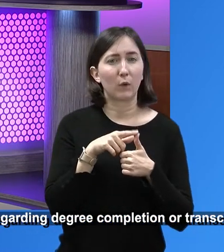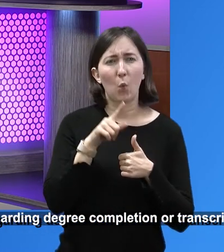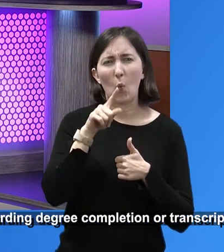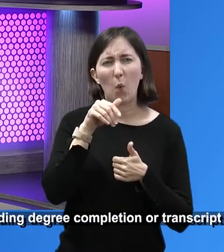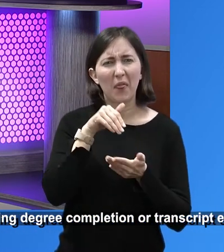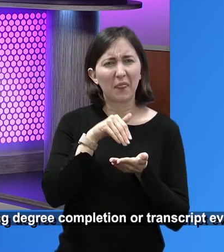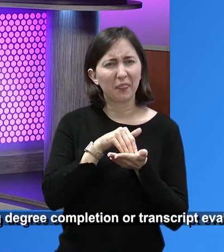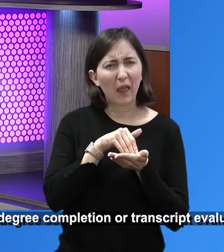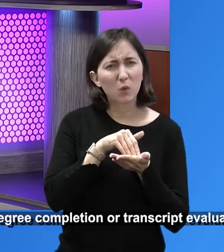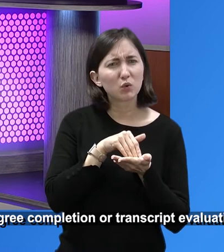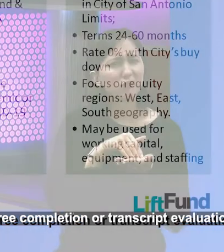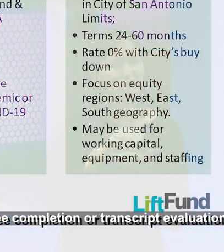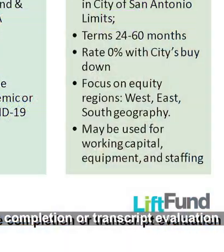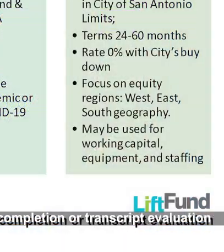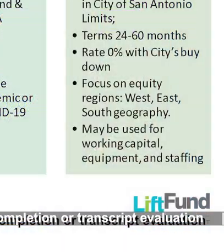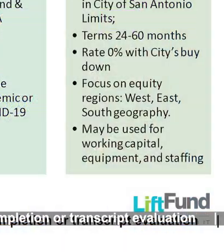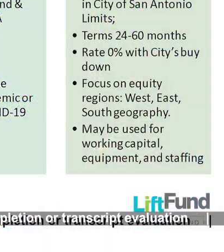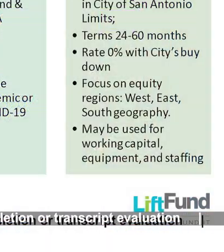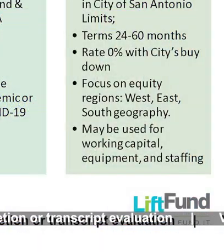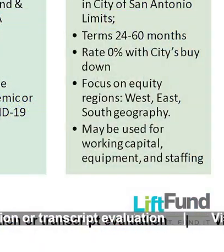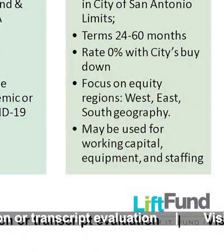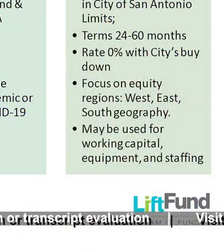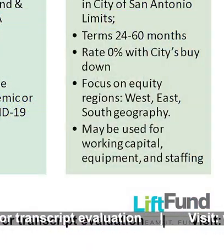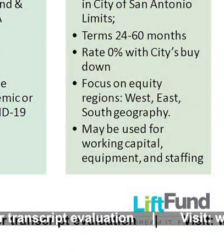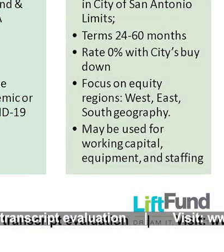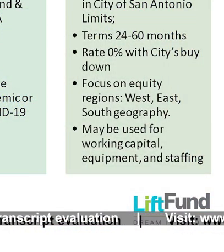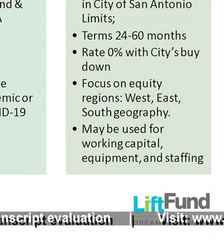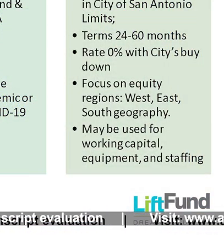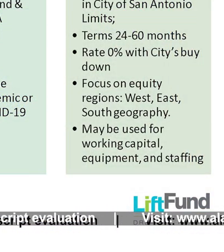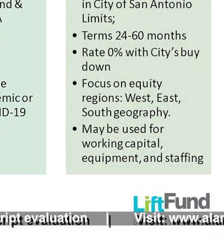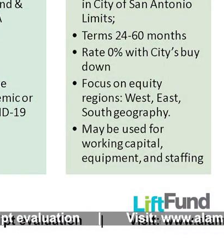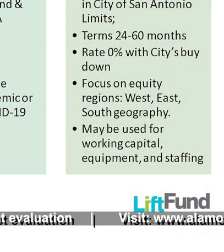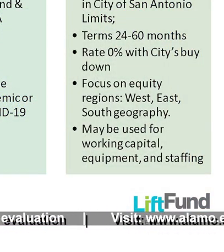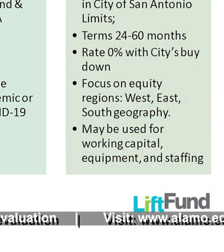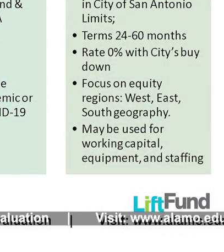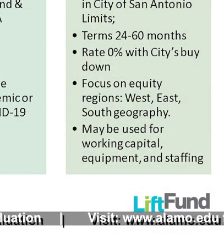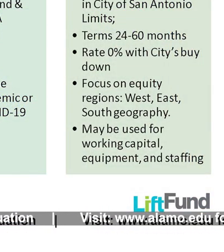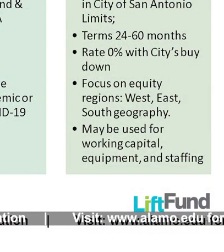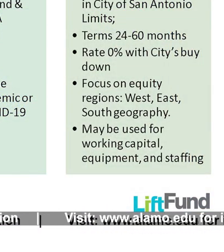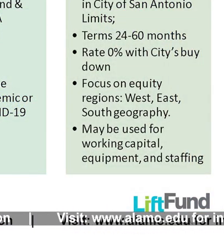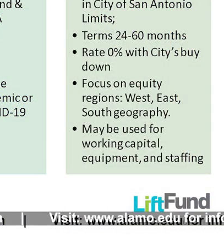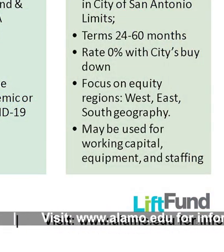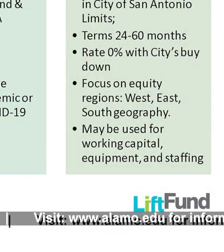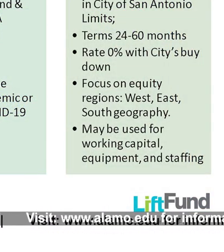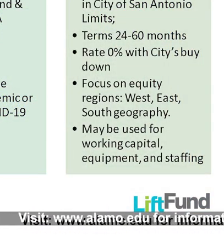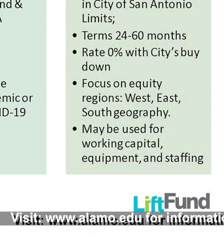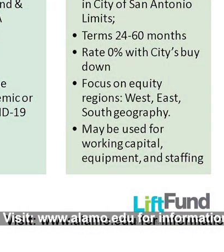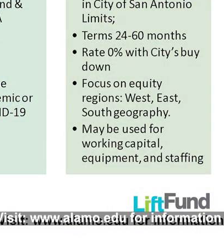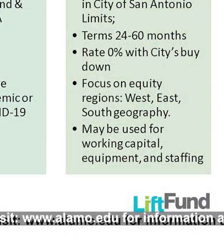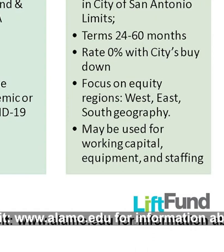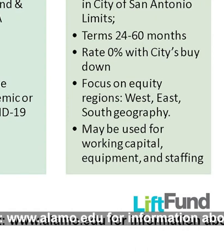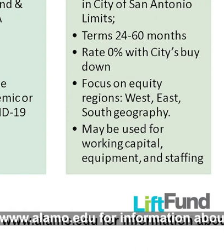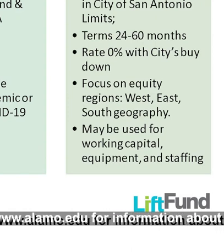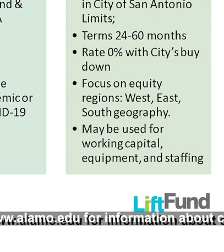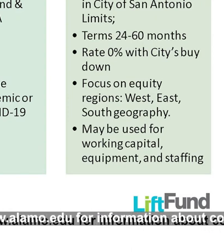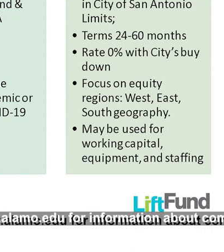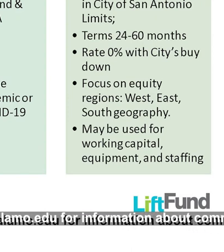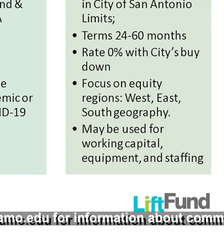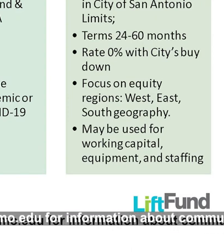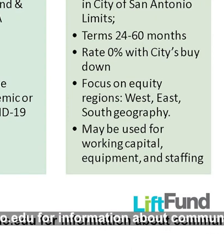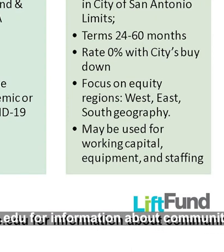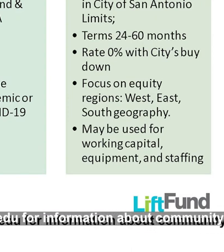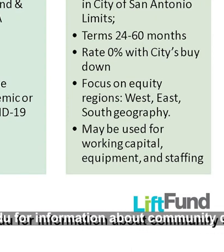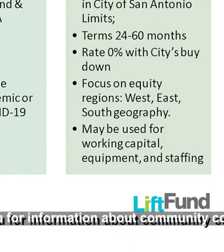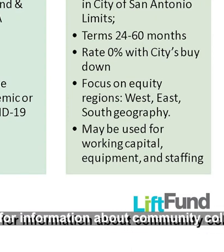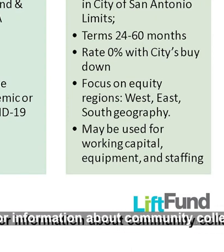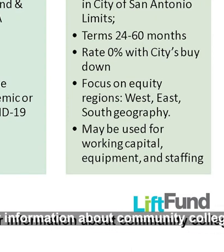portion, we have loans from $1,000 up to, and we talked about the microloan that goes up to 20,000.